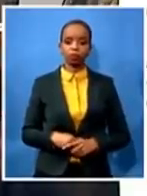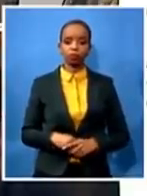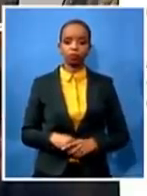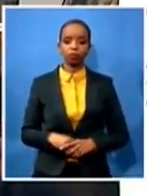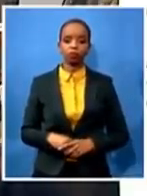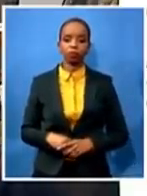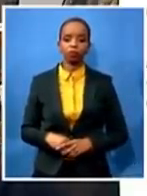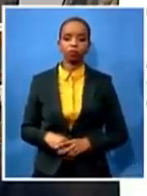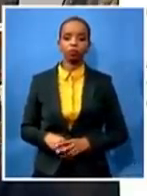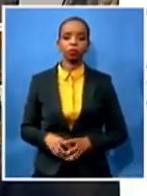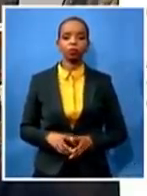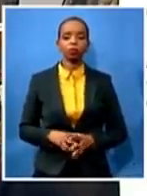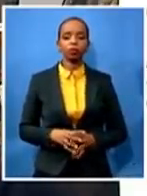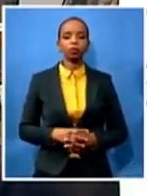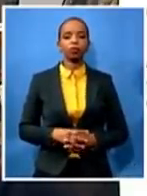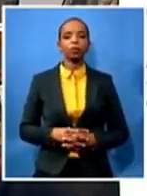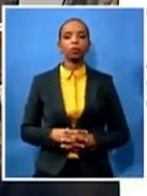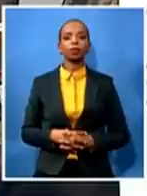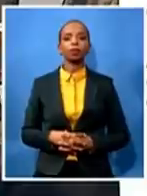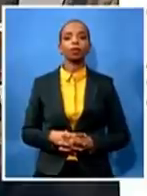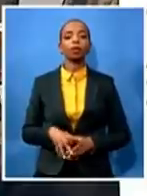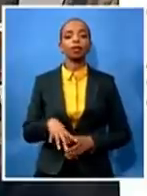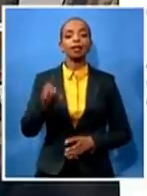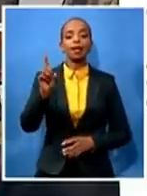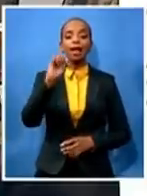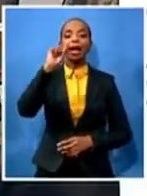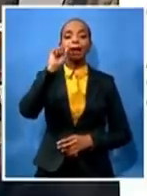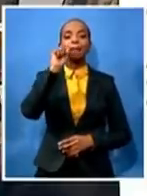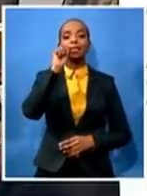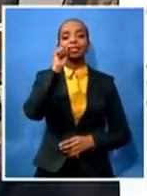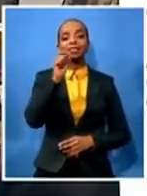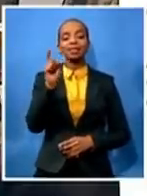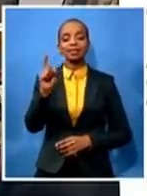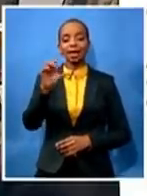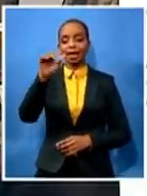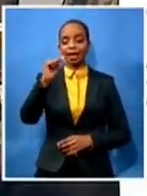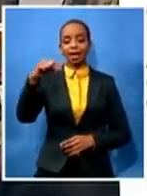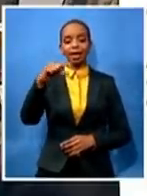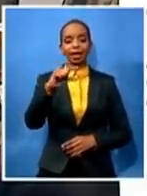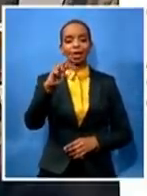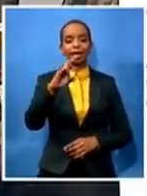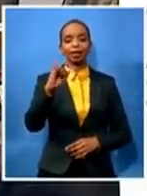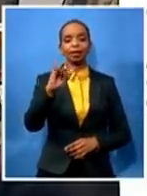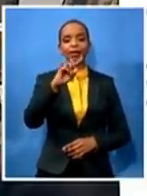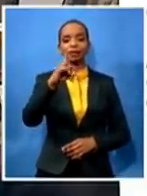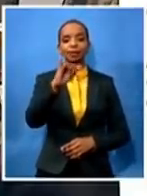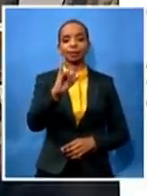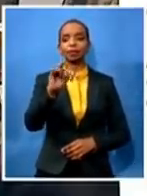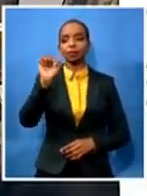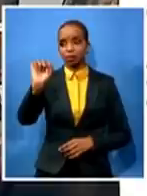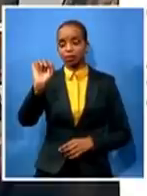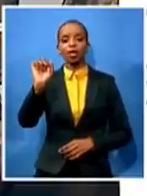mr agrisis intention to really rub in a perception that has been fed over time